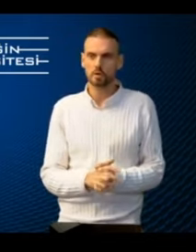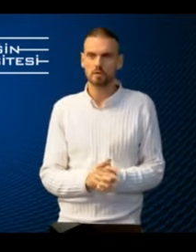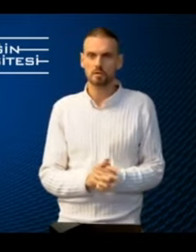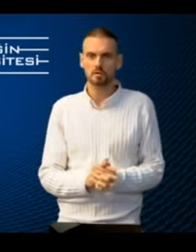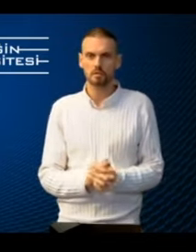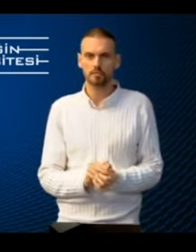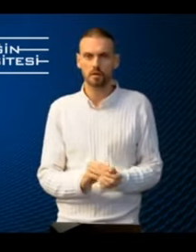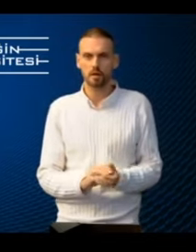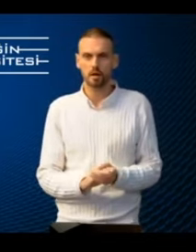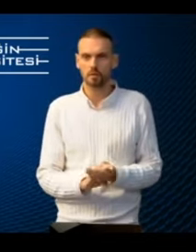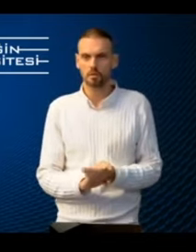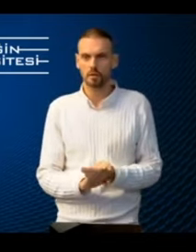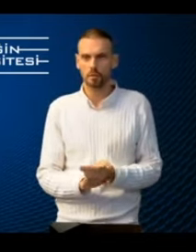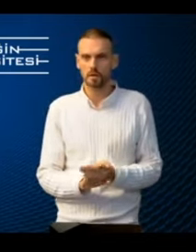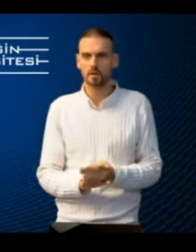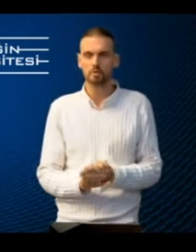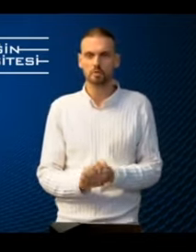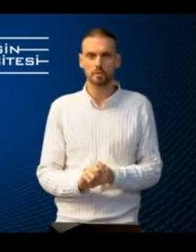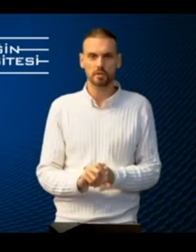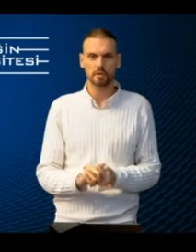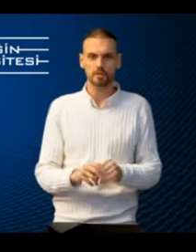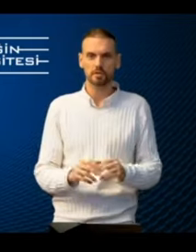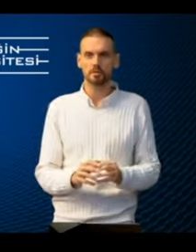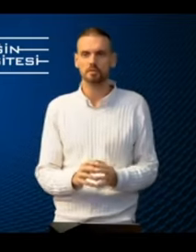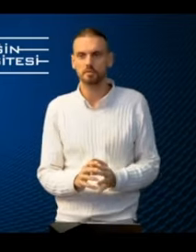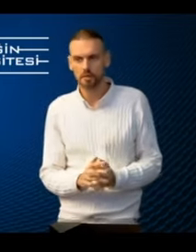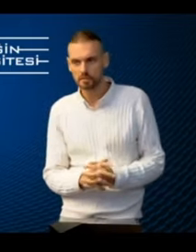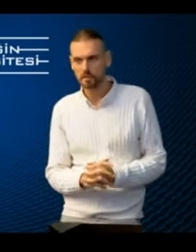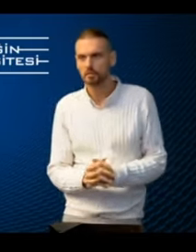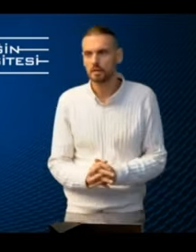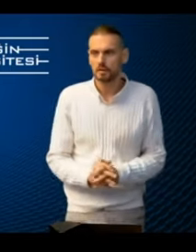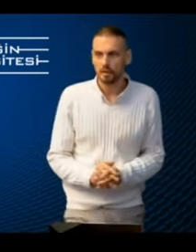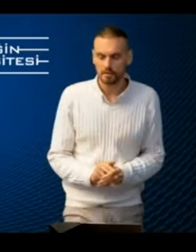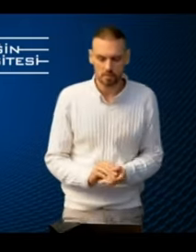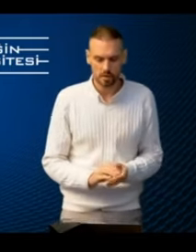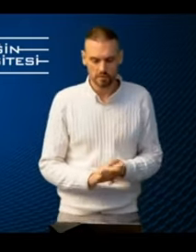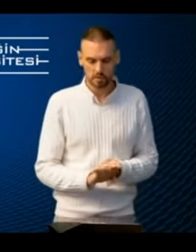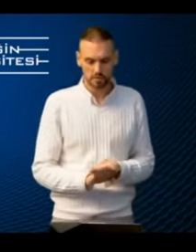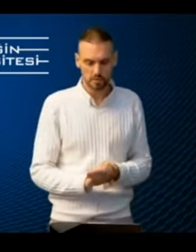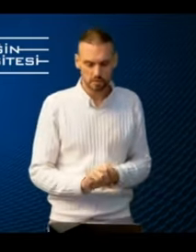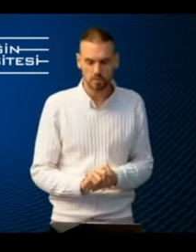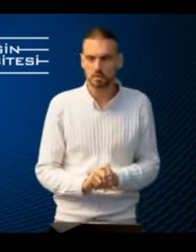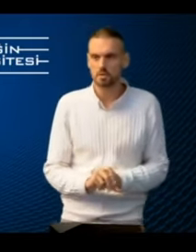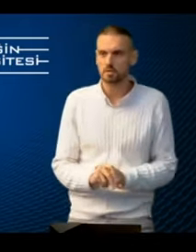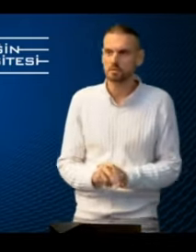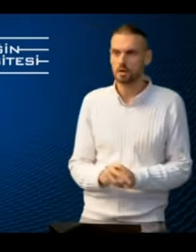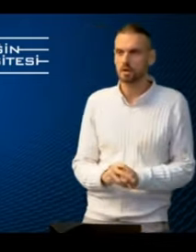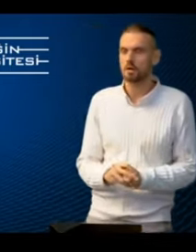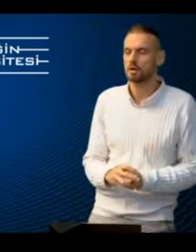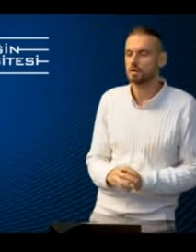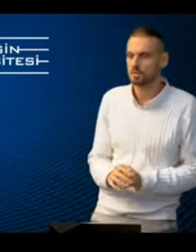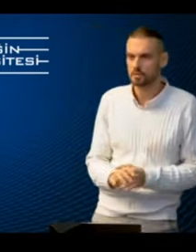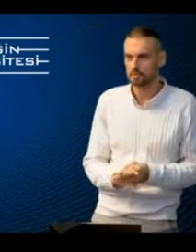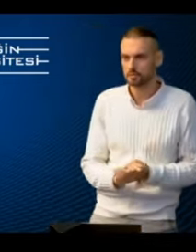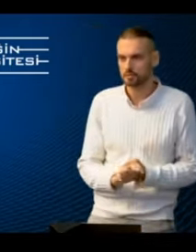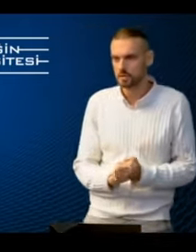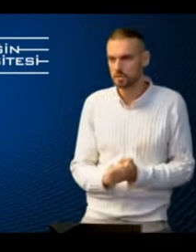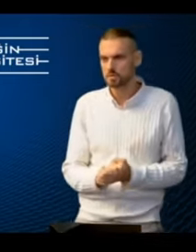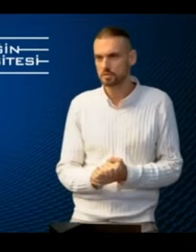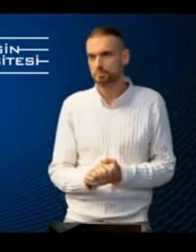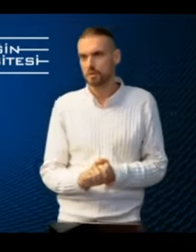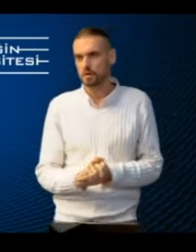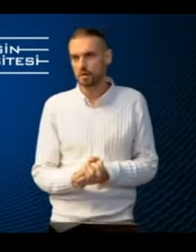associated partners. Our airport operator in Finland, Finlandia. And then we have a Finnish Association of Travel